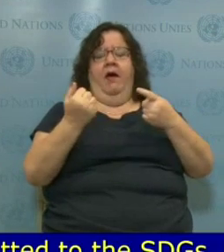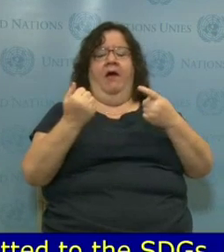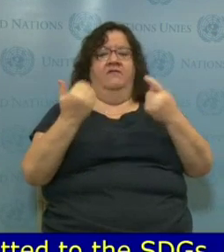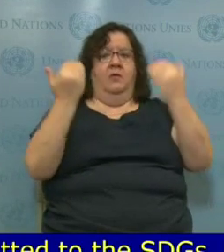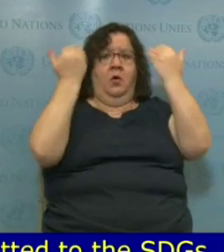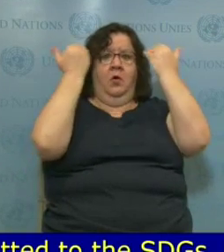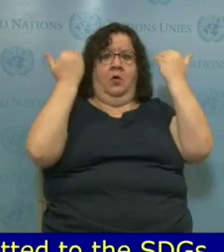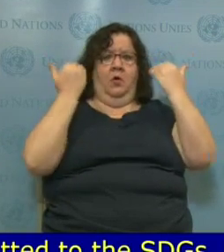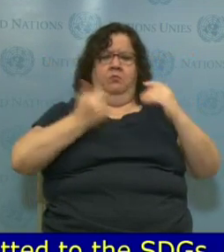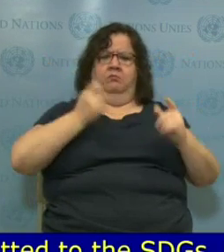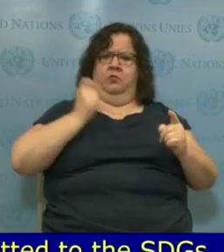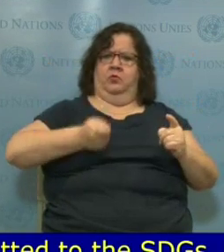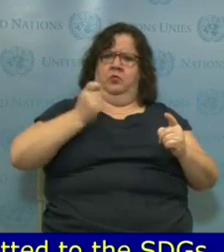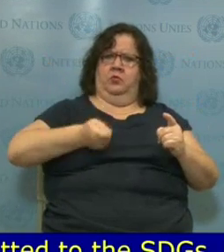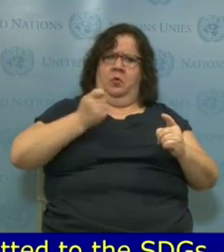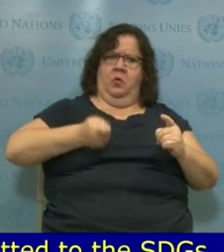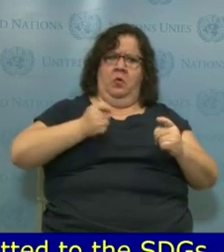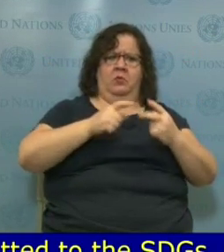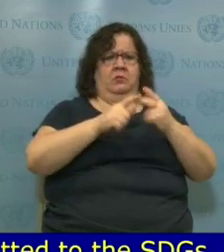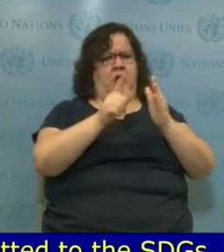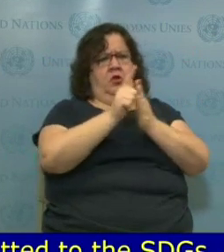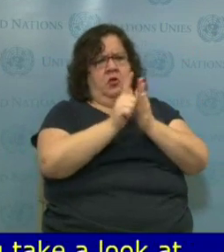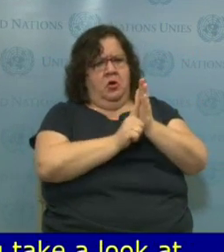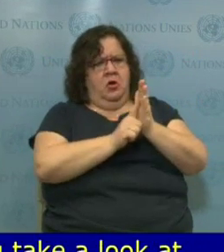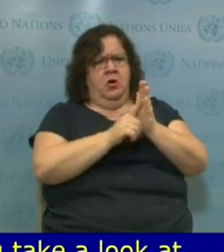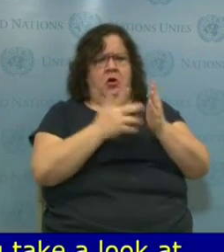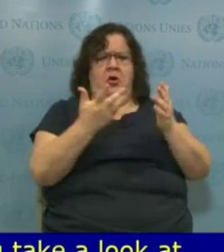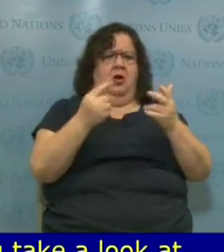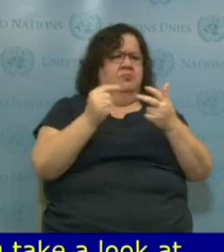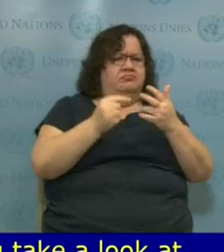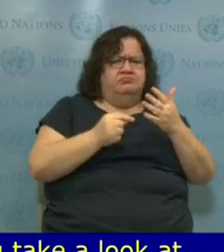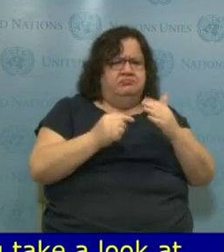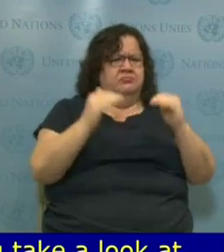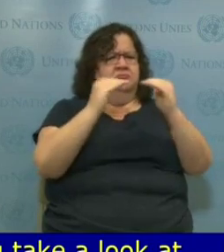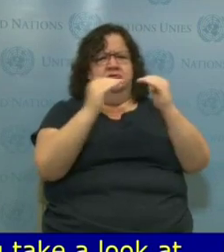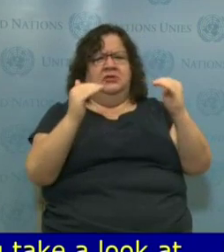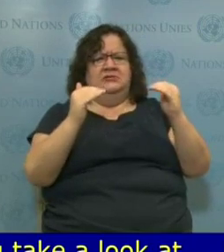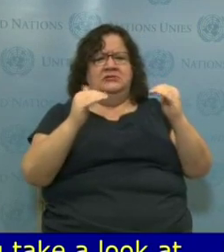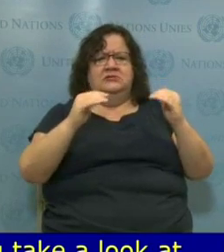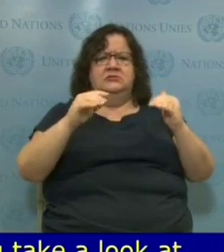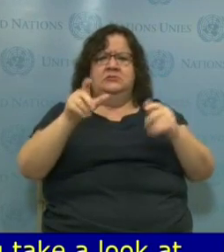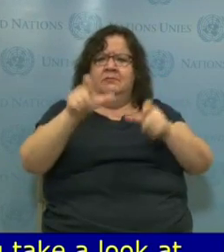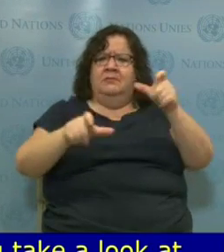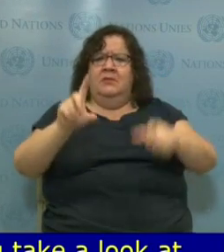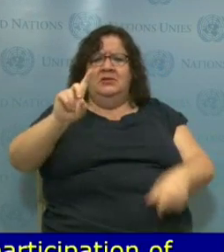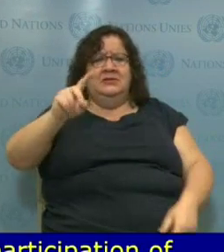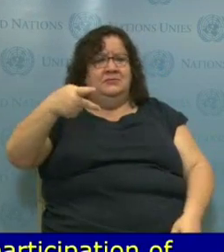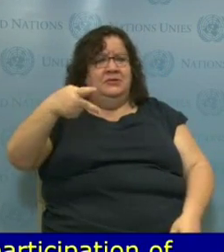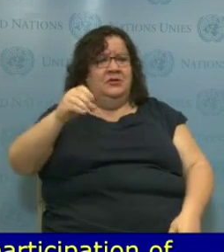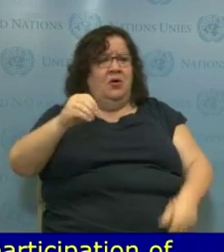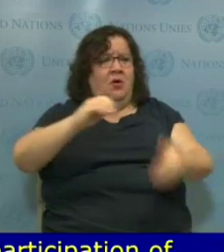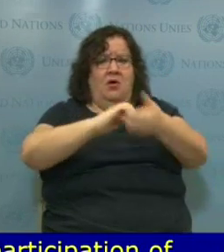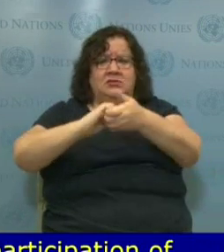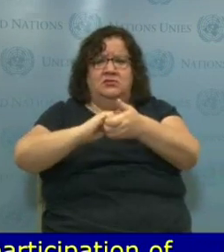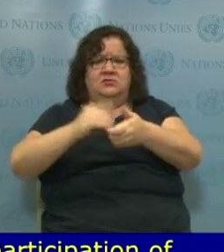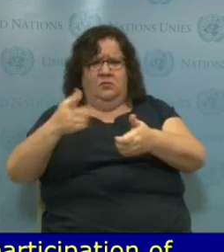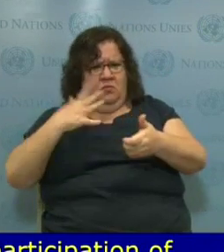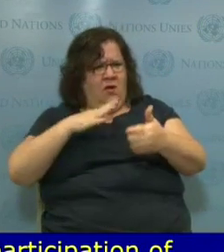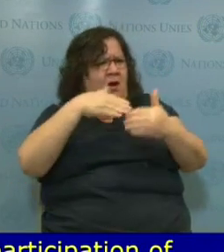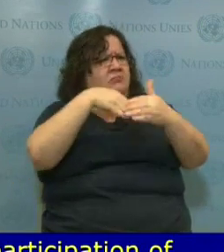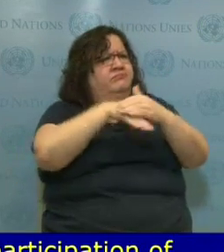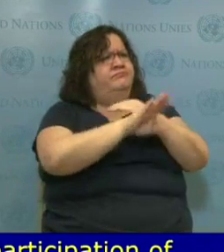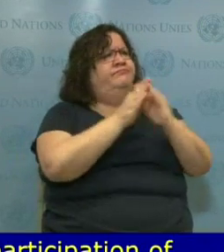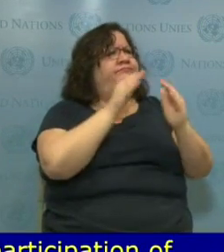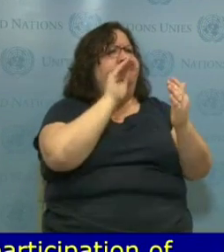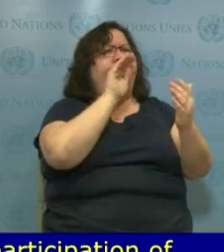people's organizations, inclusive quality education, social protection, and also international multidirectional